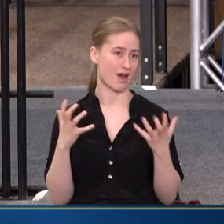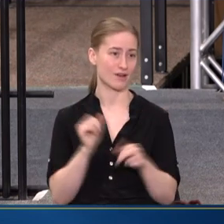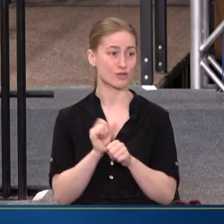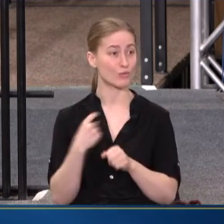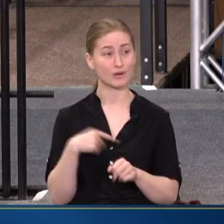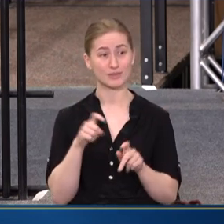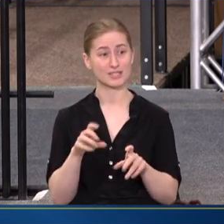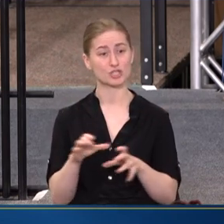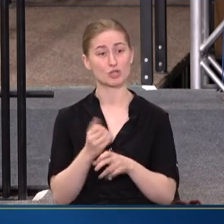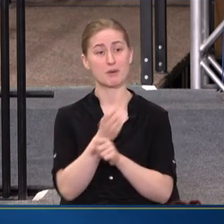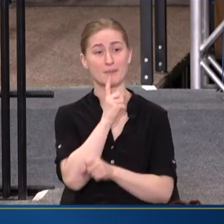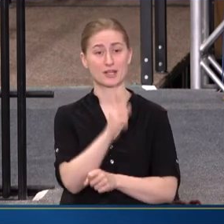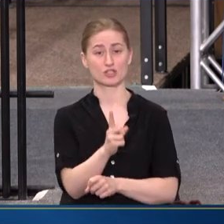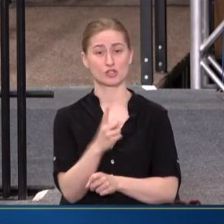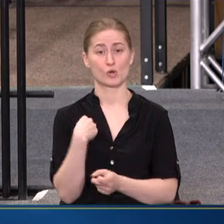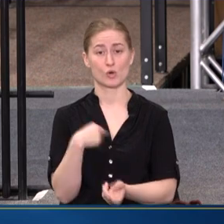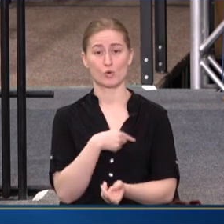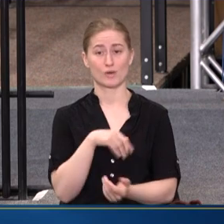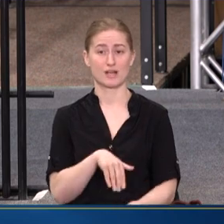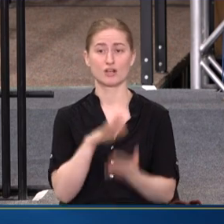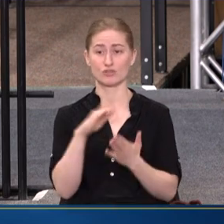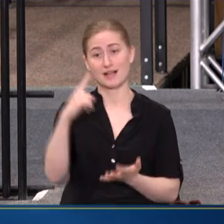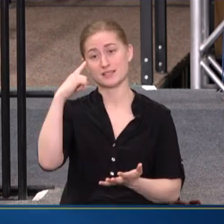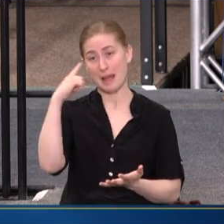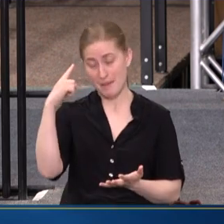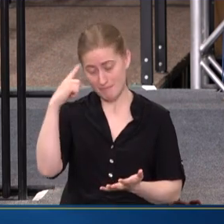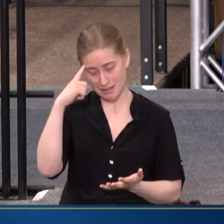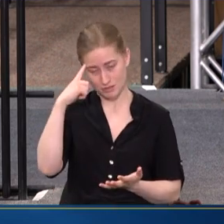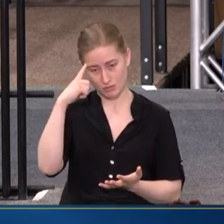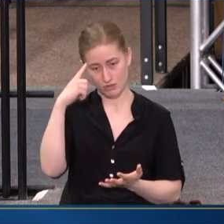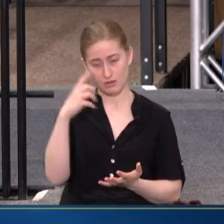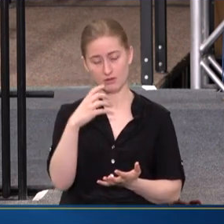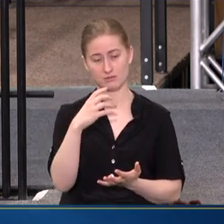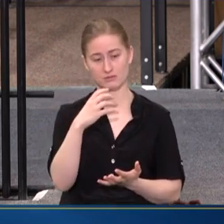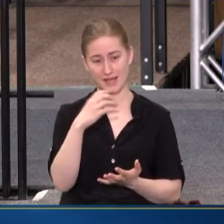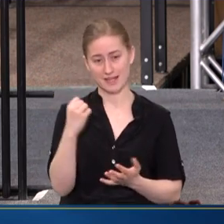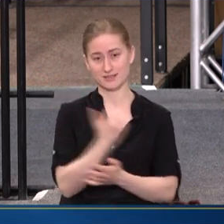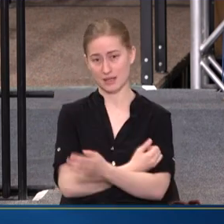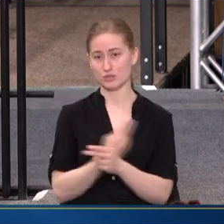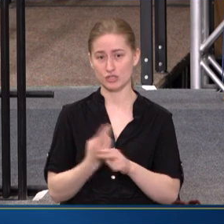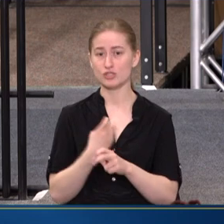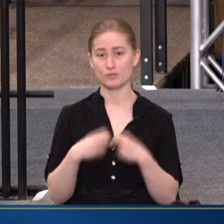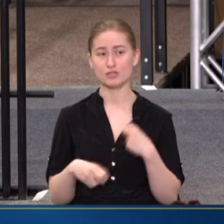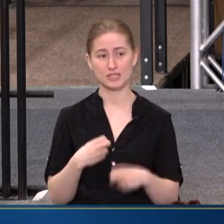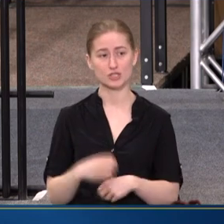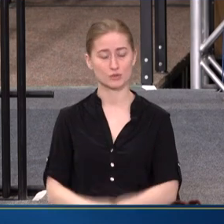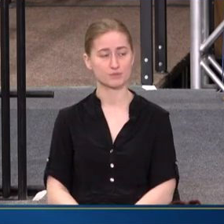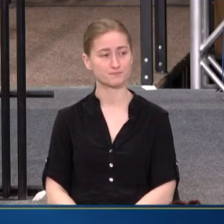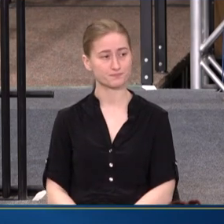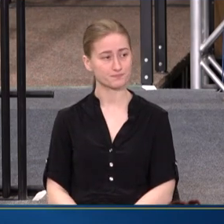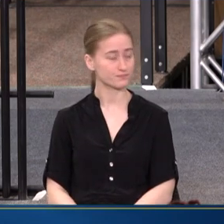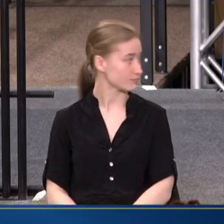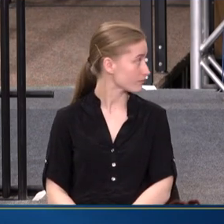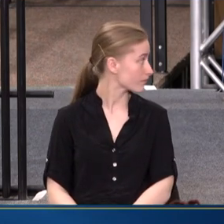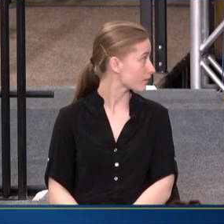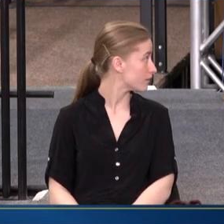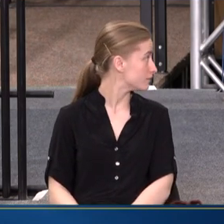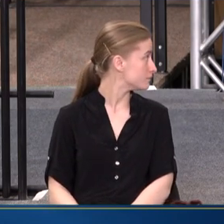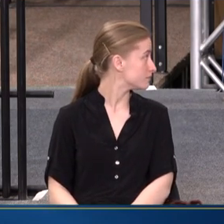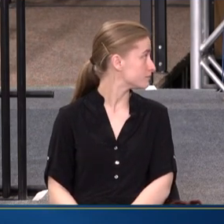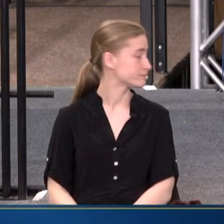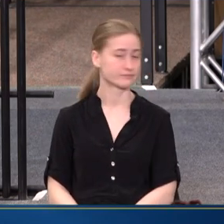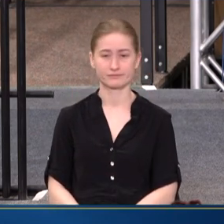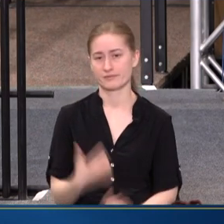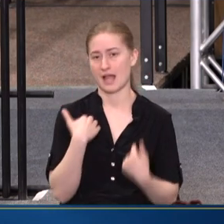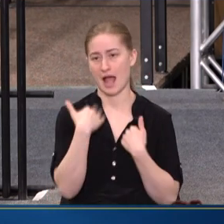THAT WE NEED TO DO TO MAKE SURE THAT WE ADDRESS MENTAL AND SUBSTANCE ABUSE ISSUES. AND I